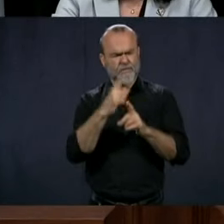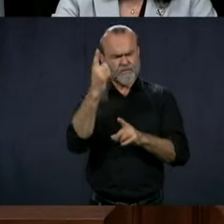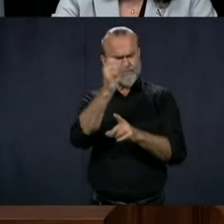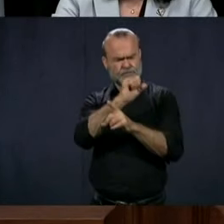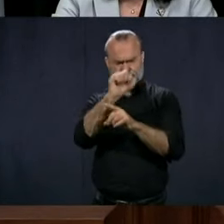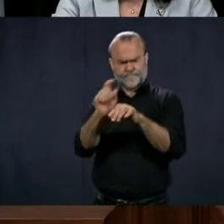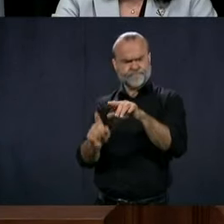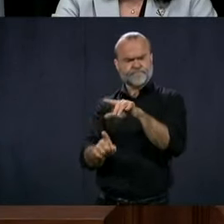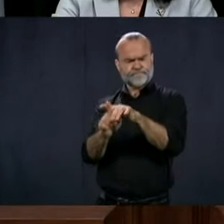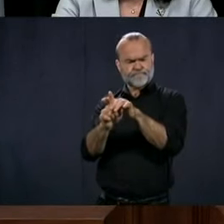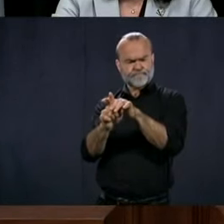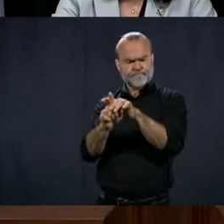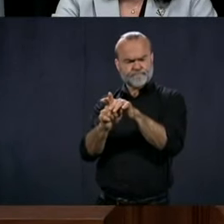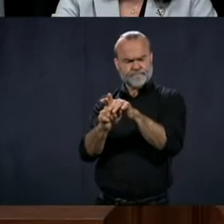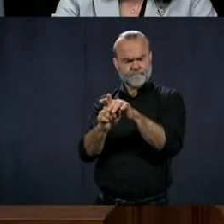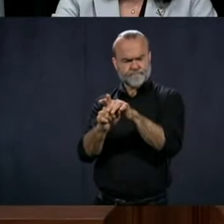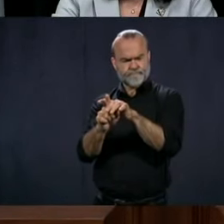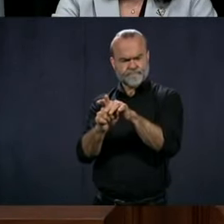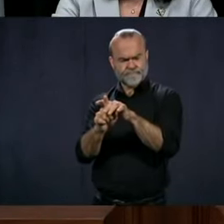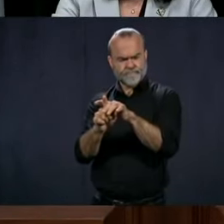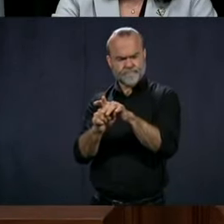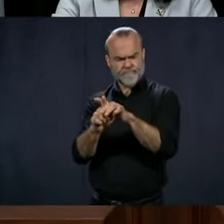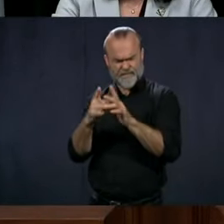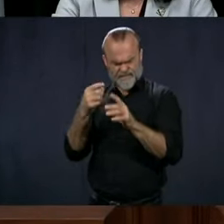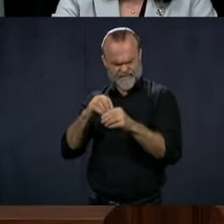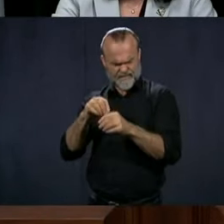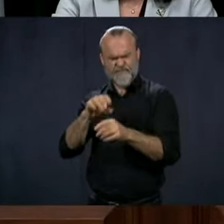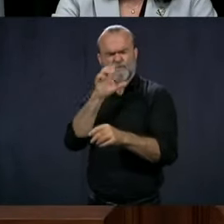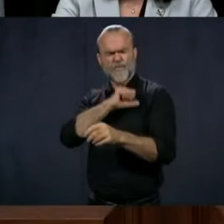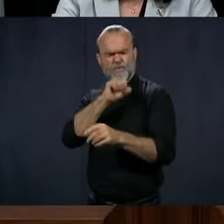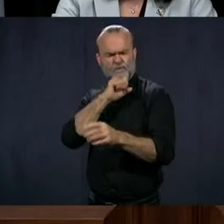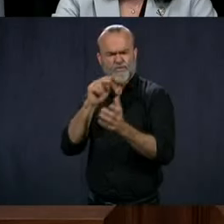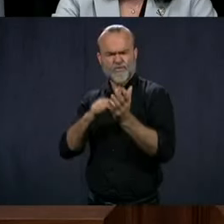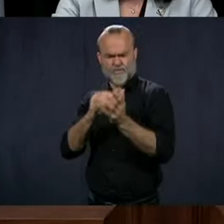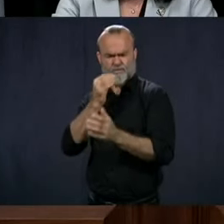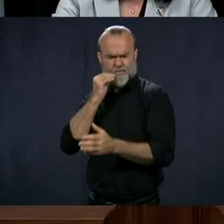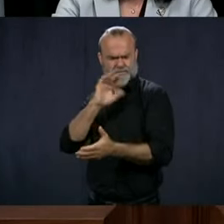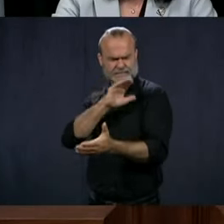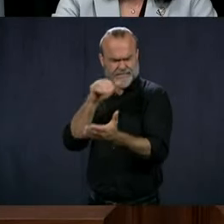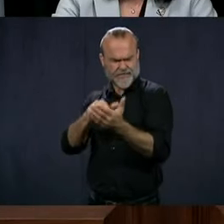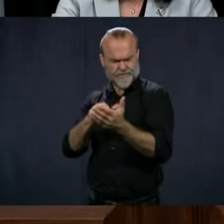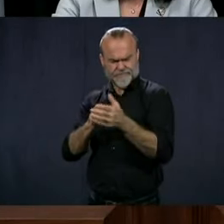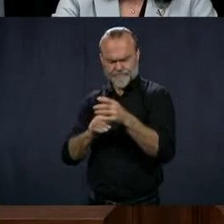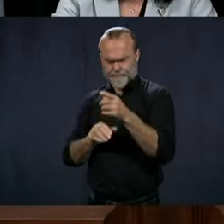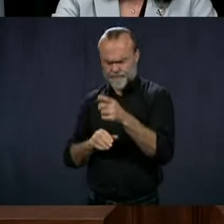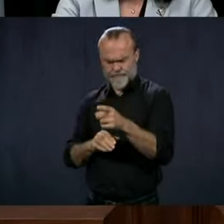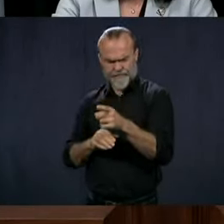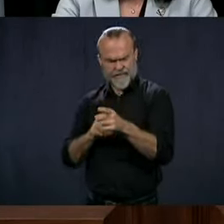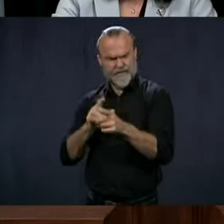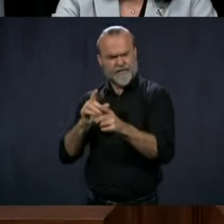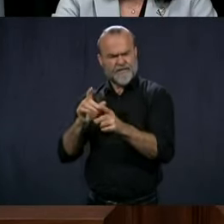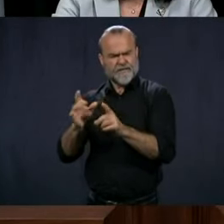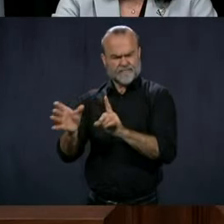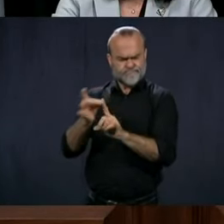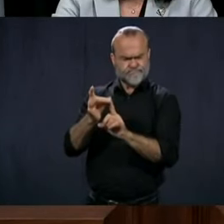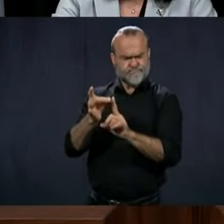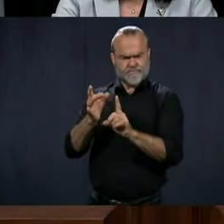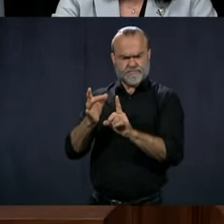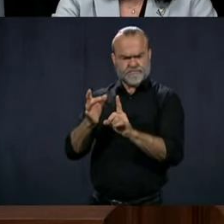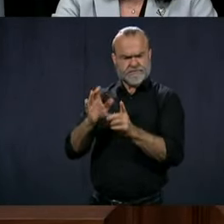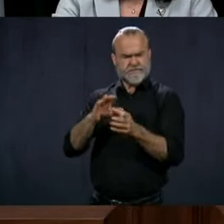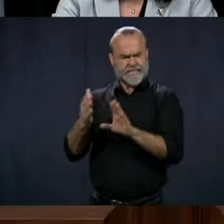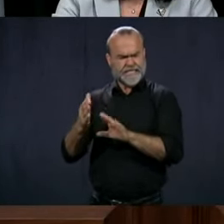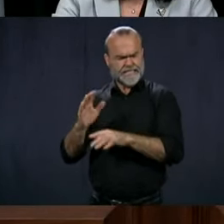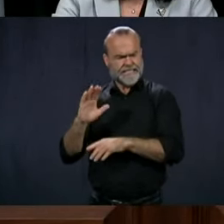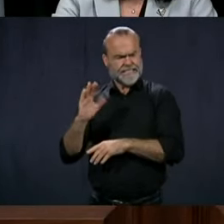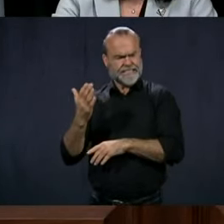Mayo Needs Geriatric Centre where the number of infections and deaths seems a